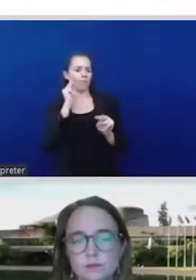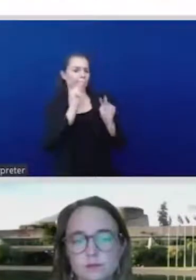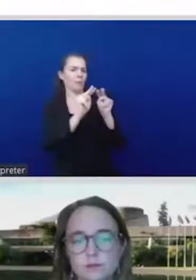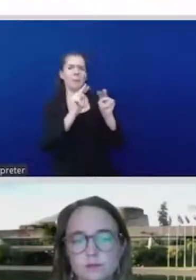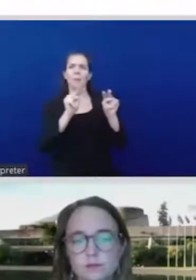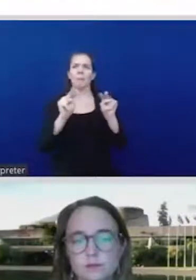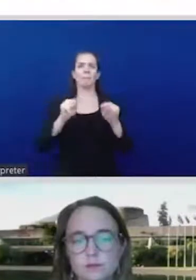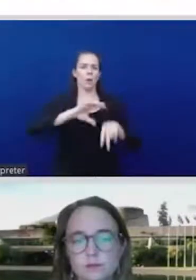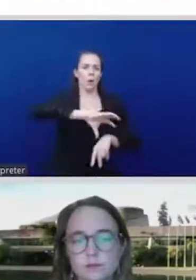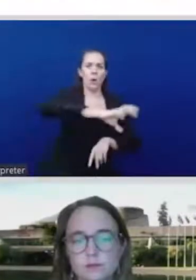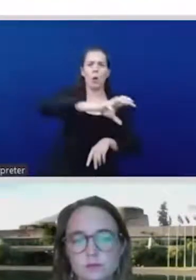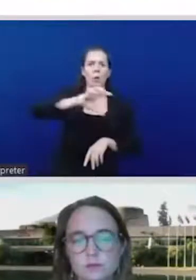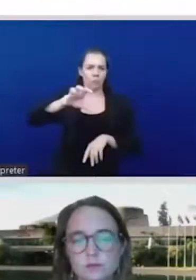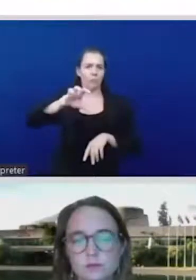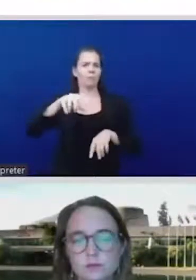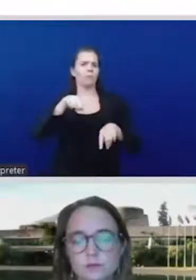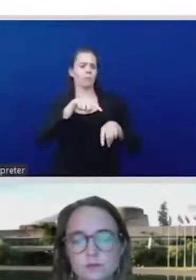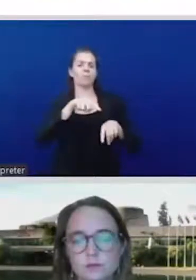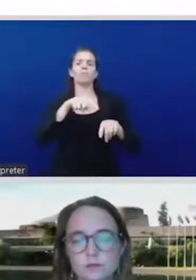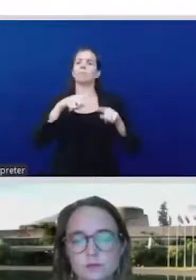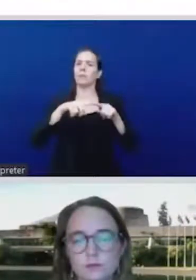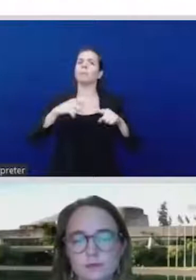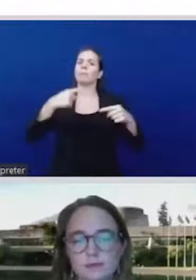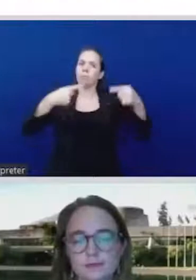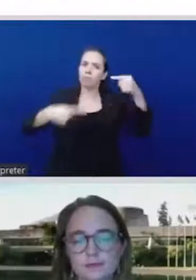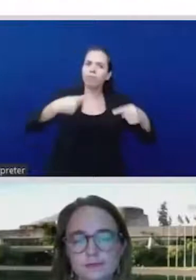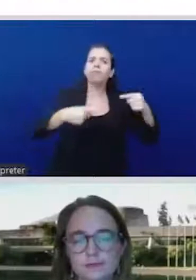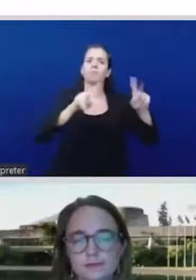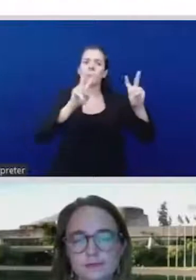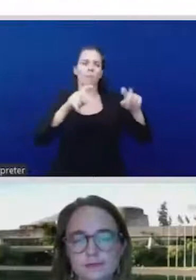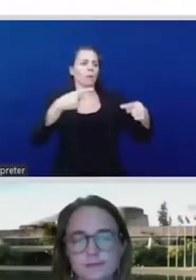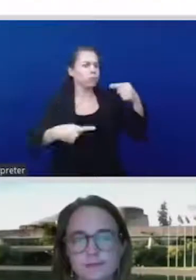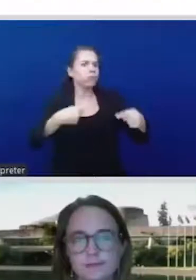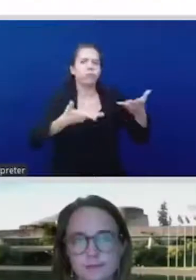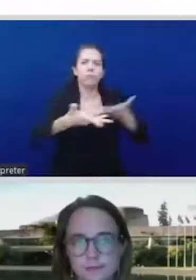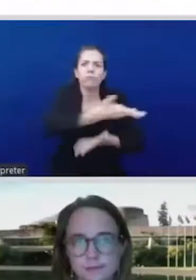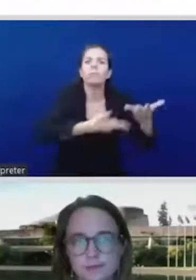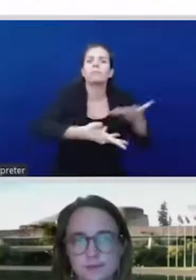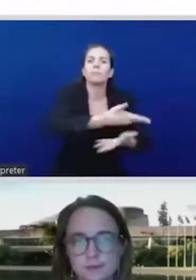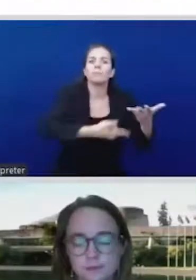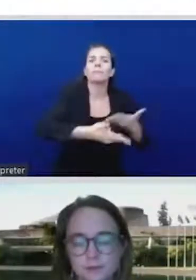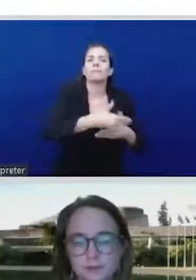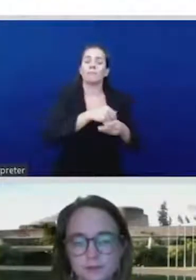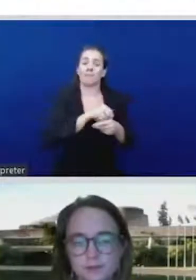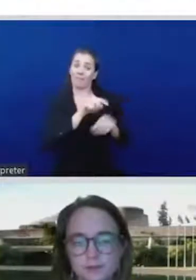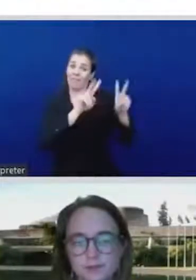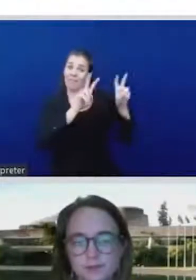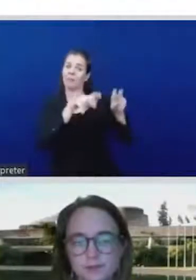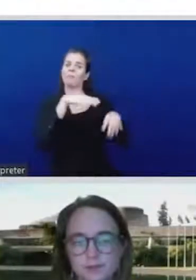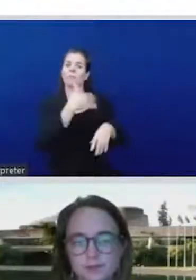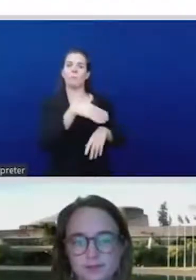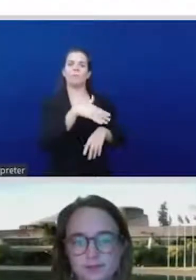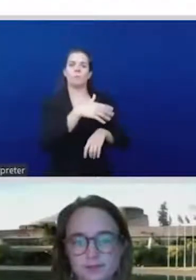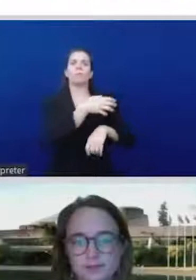issues that feminists have identified are now foundation of what we should be recalibrating and balancing this whole idea. Now we have to,